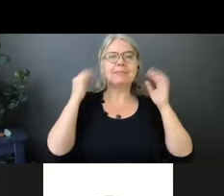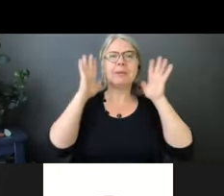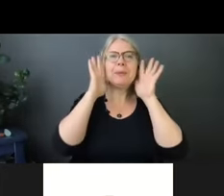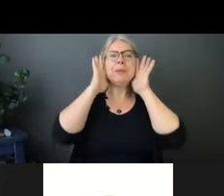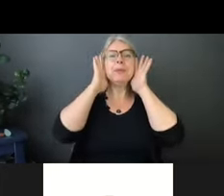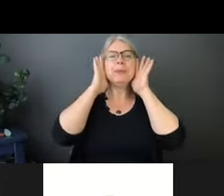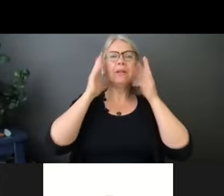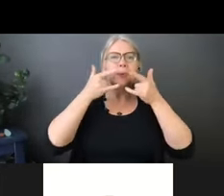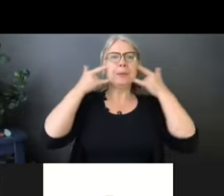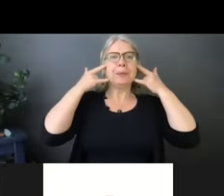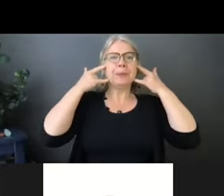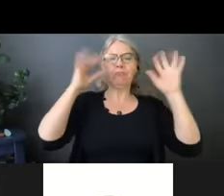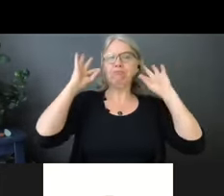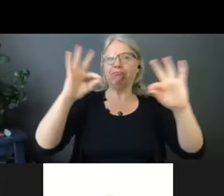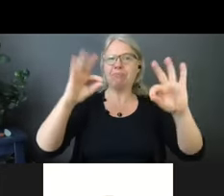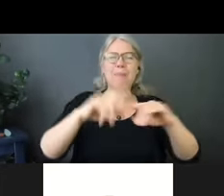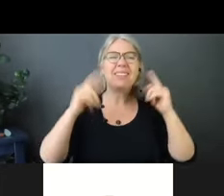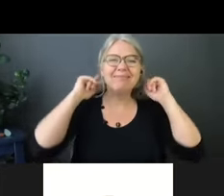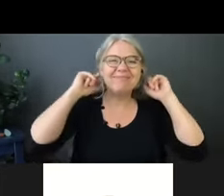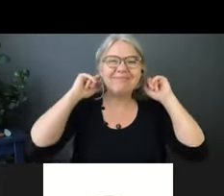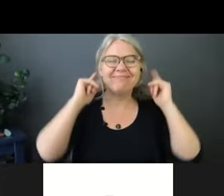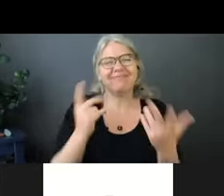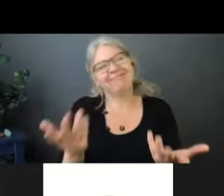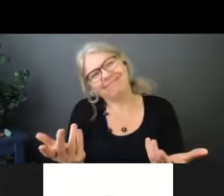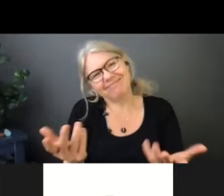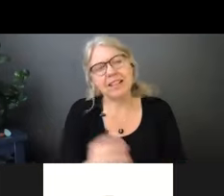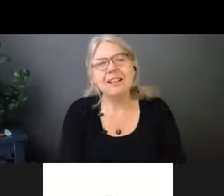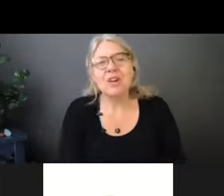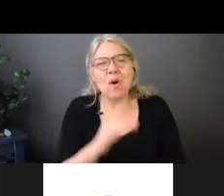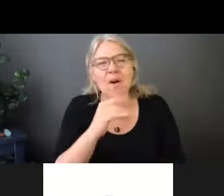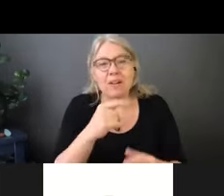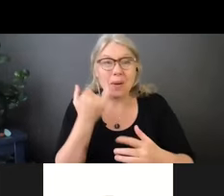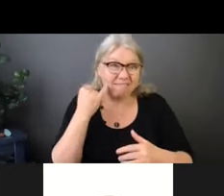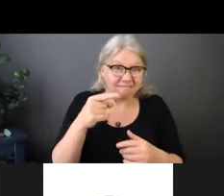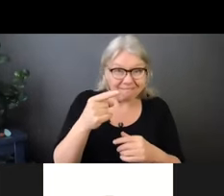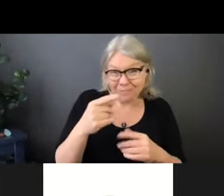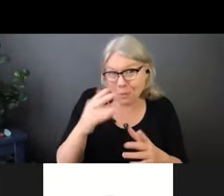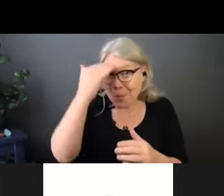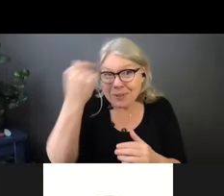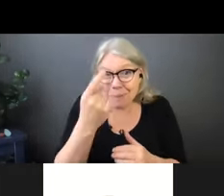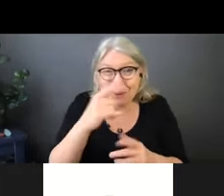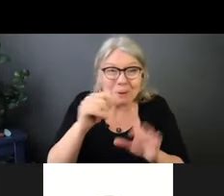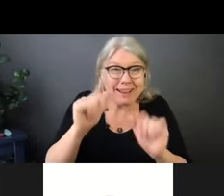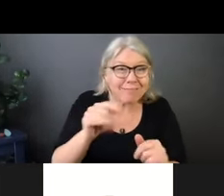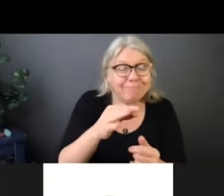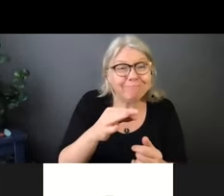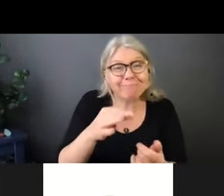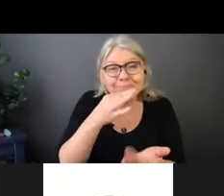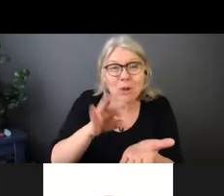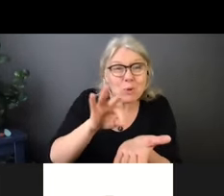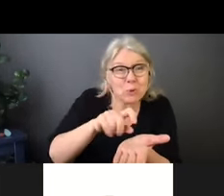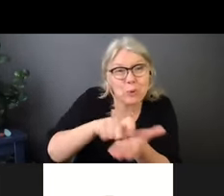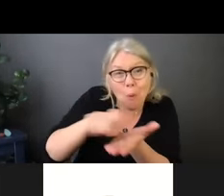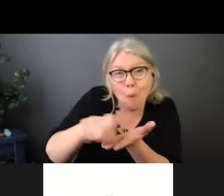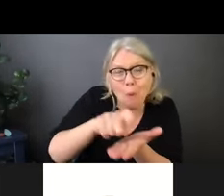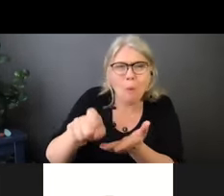fit. So it's a nice cheap and cheerful way if you've got somebody who sews. I've seen them at Walmart. I think